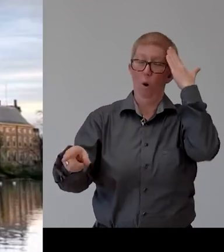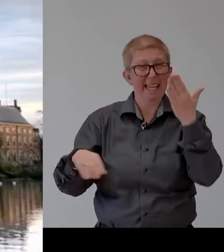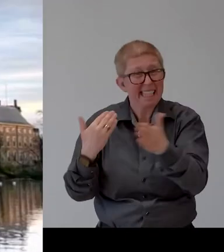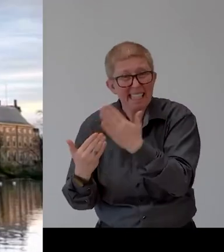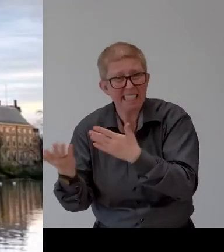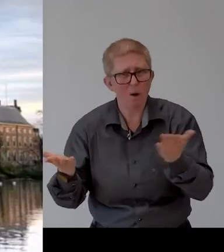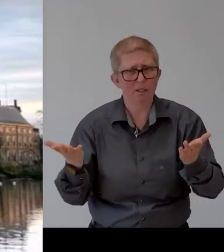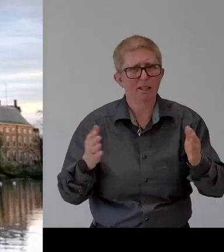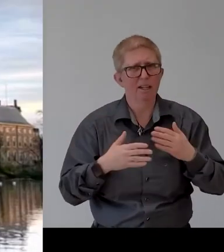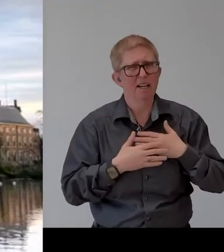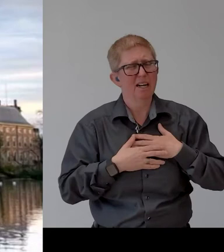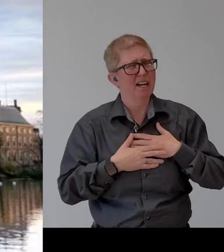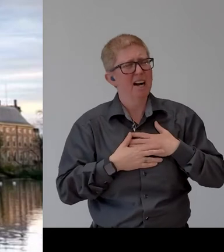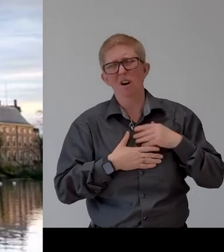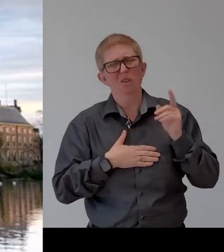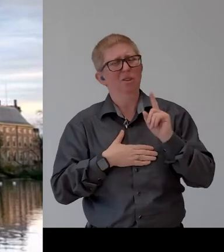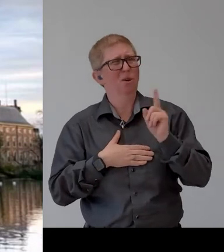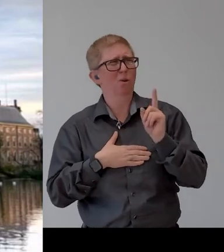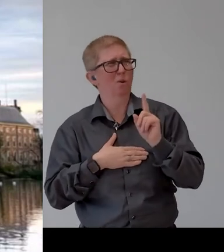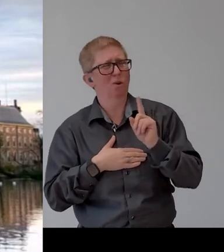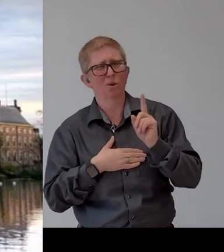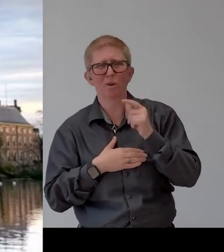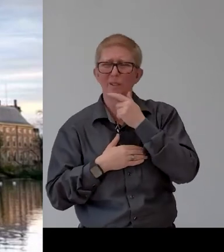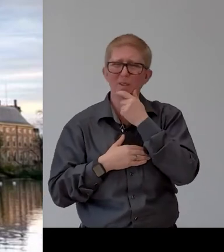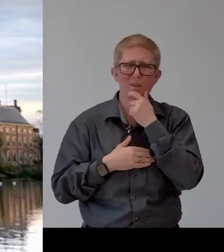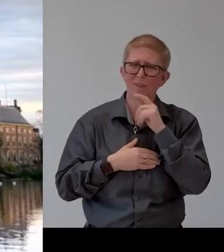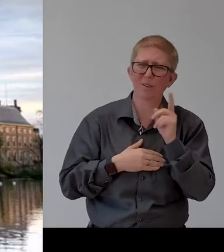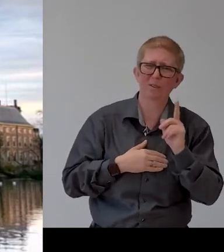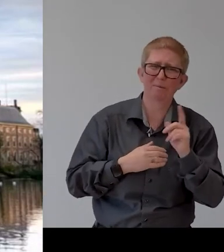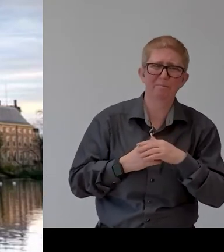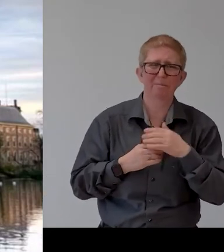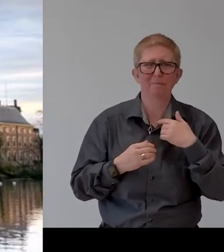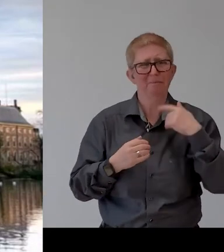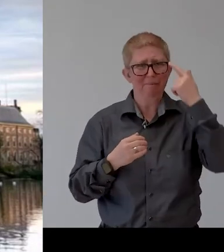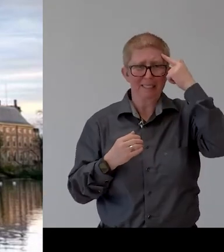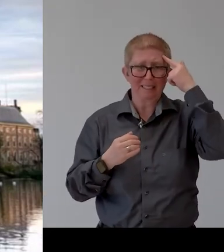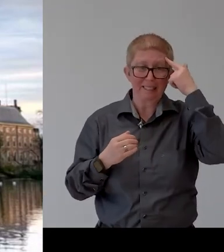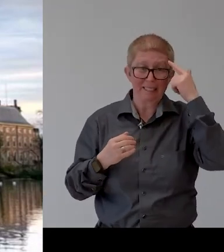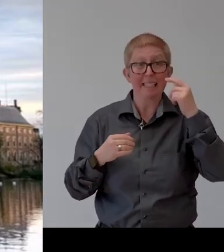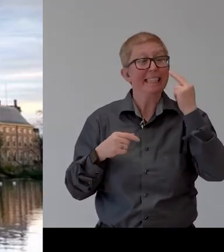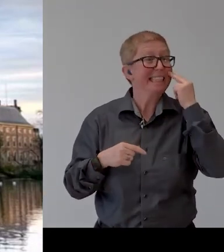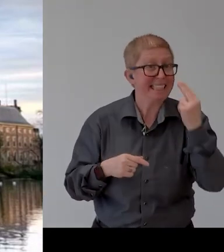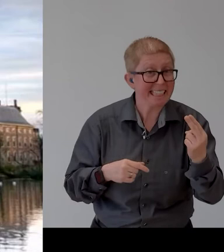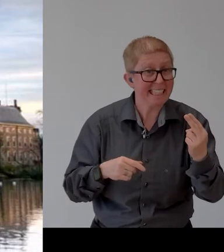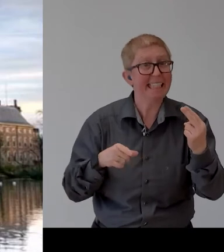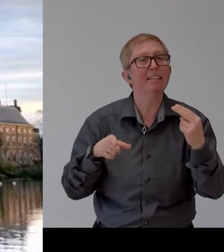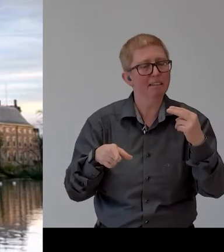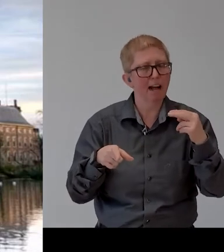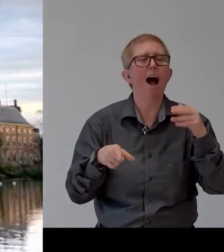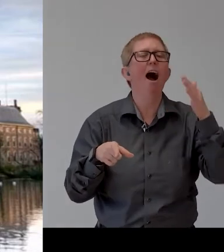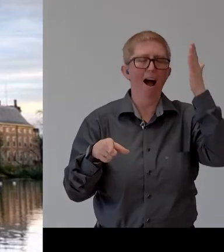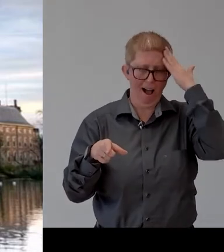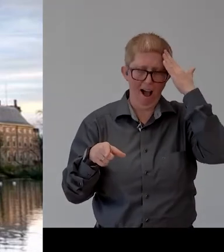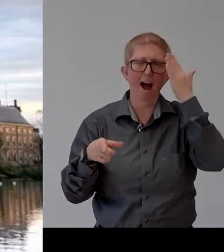more like that that somebody somebody uh and acknowledges the disability that's really what's the most important thing